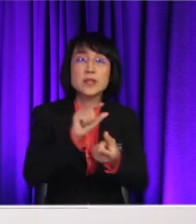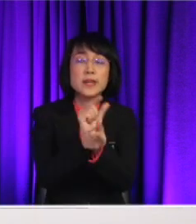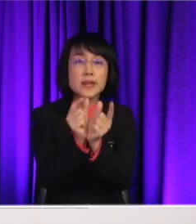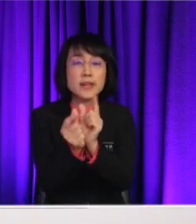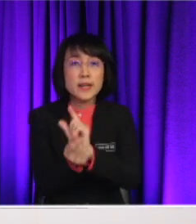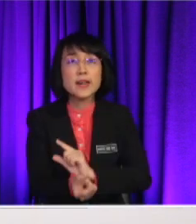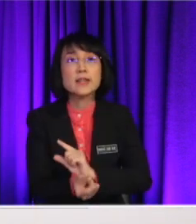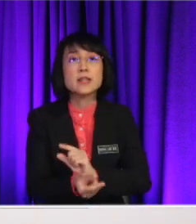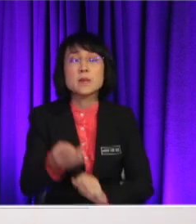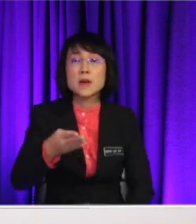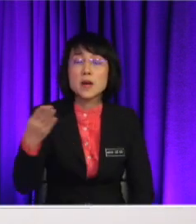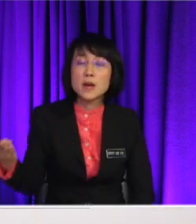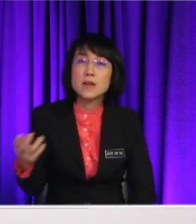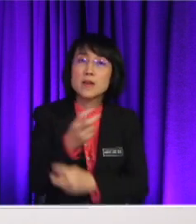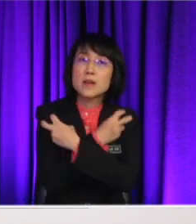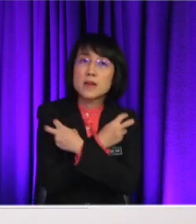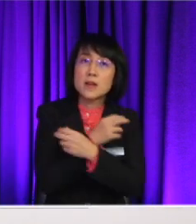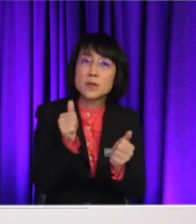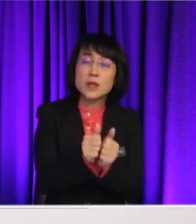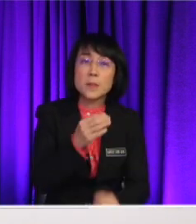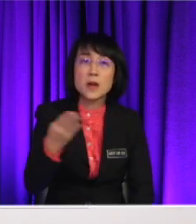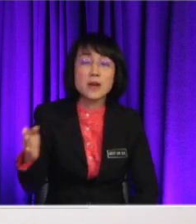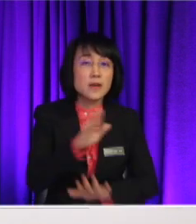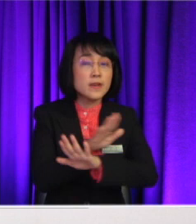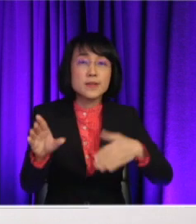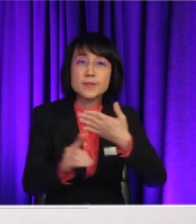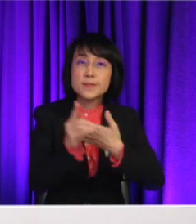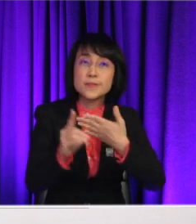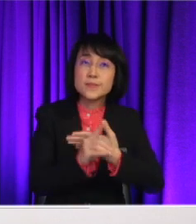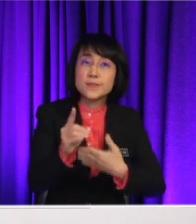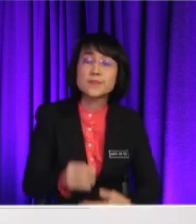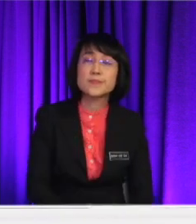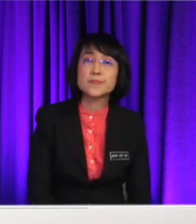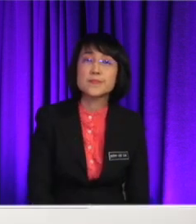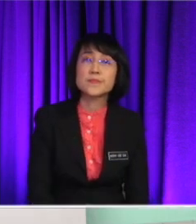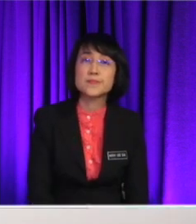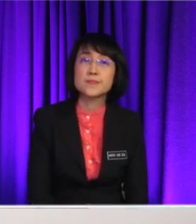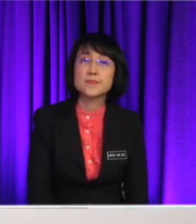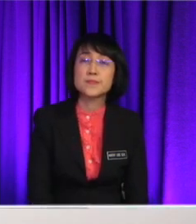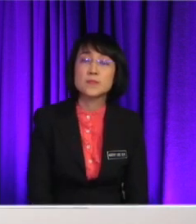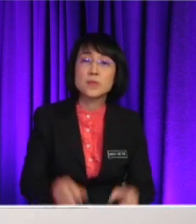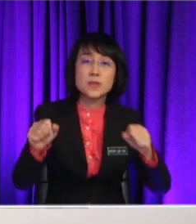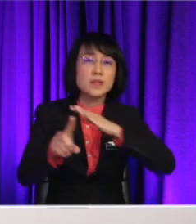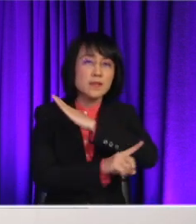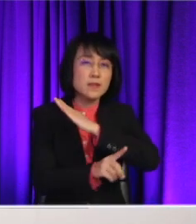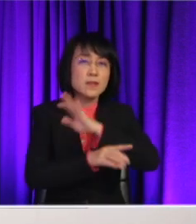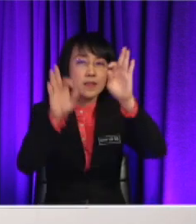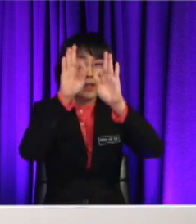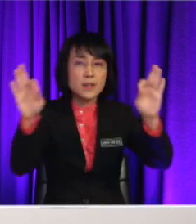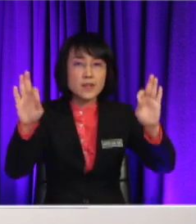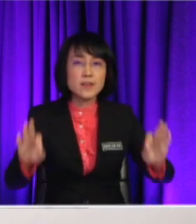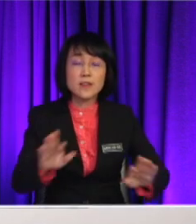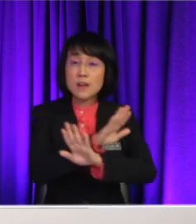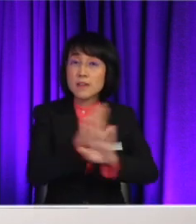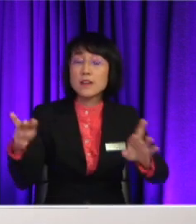or else they will be fined or have the risk of their factories being shut down. All right. see. Hmm. Come like serious issue